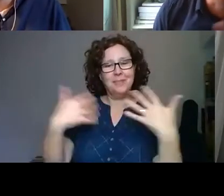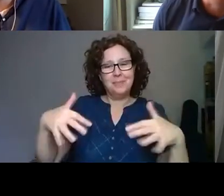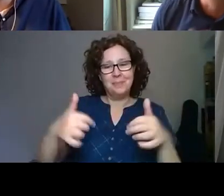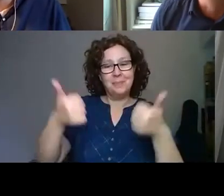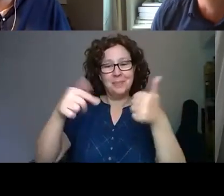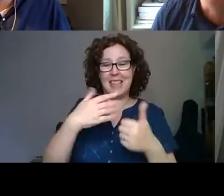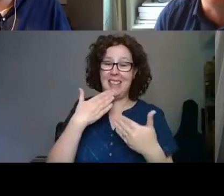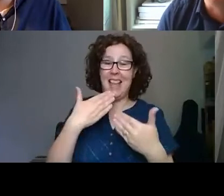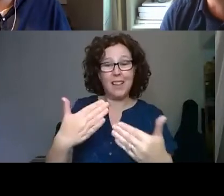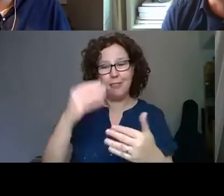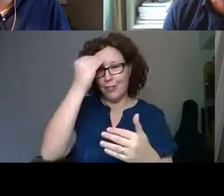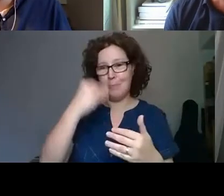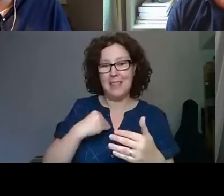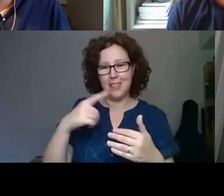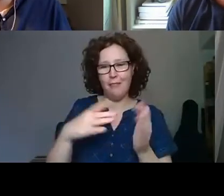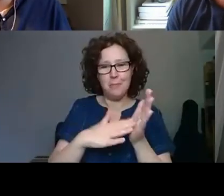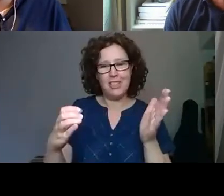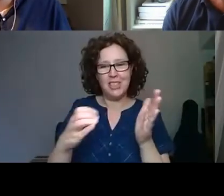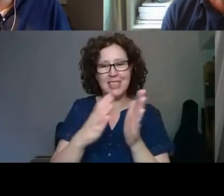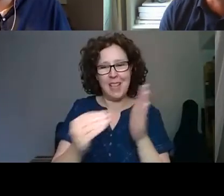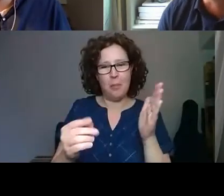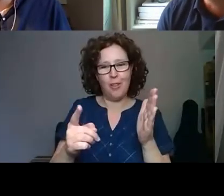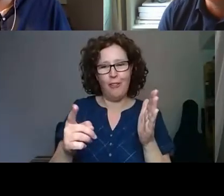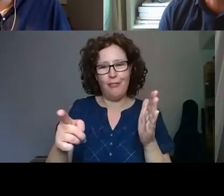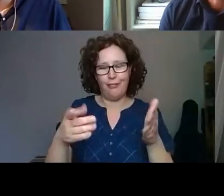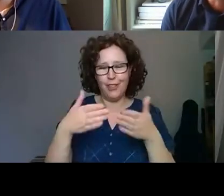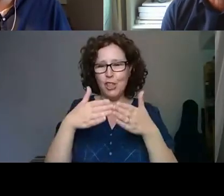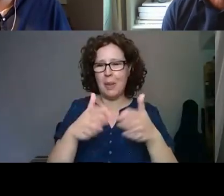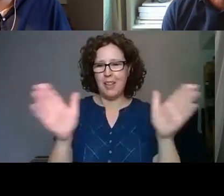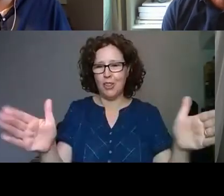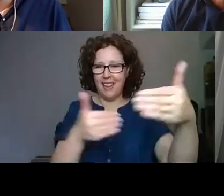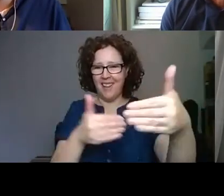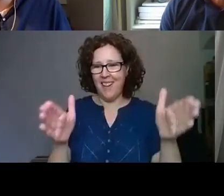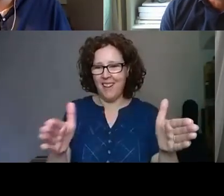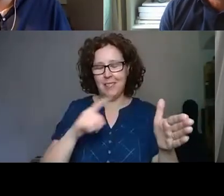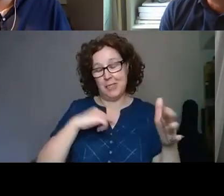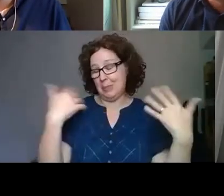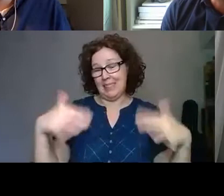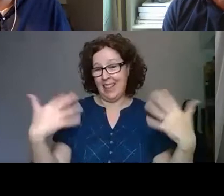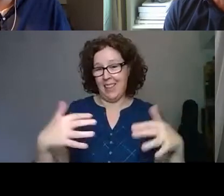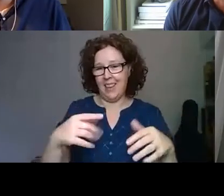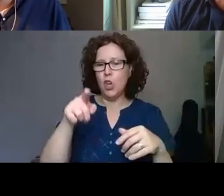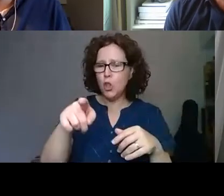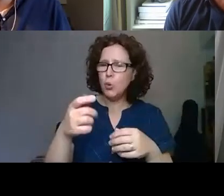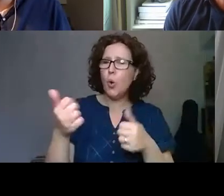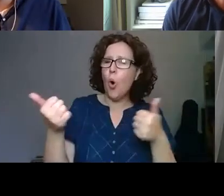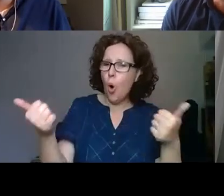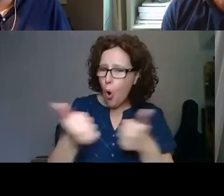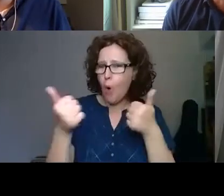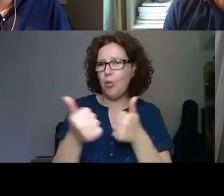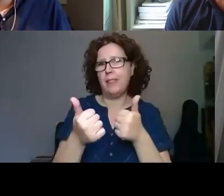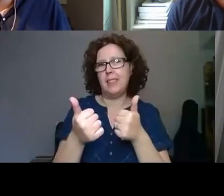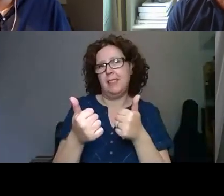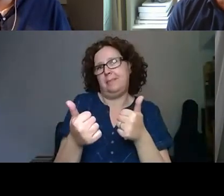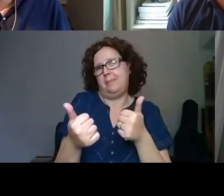you know, I'm, thank you for reminding us of the Manchester example, the containers as well, because spectacular. And you were already disrupting. You were